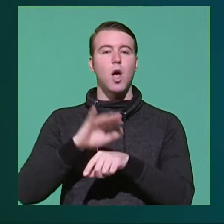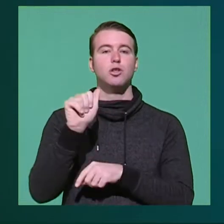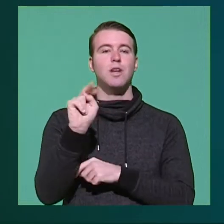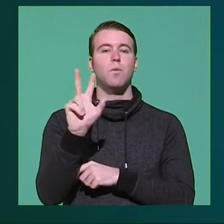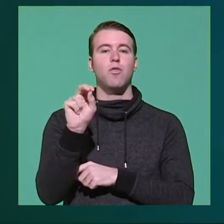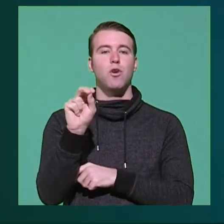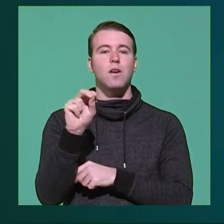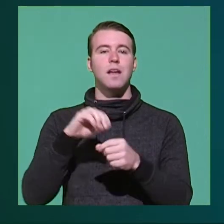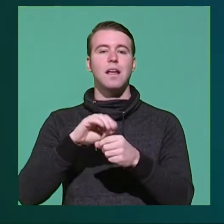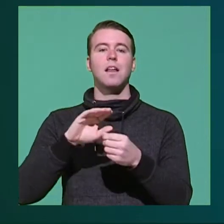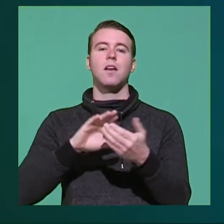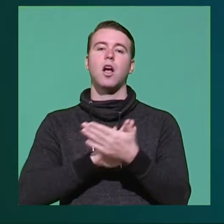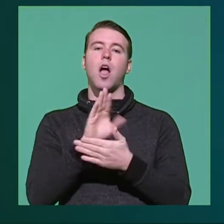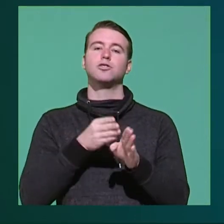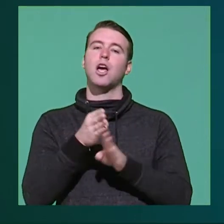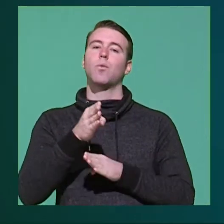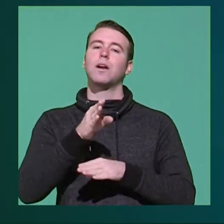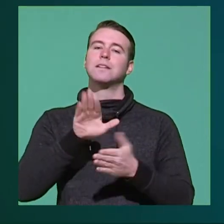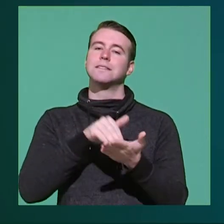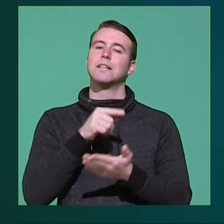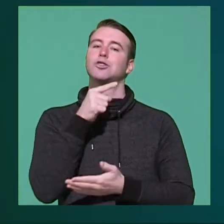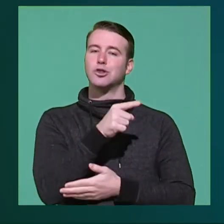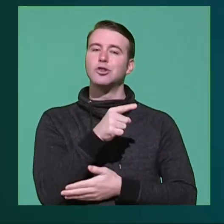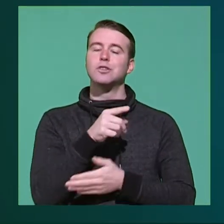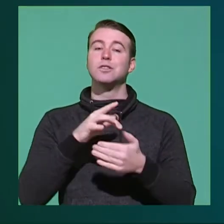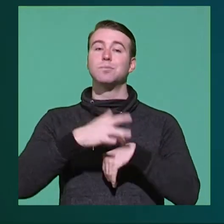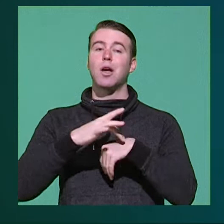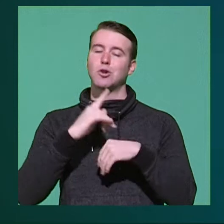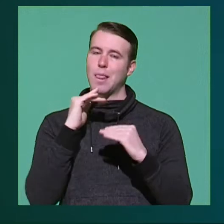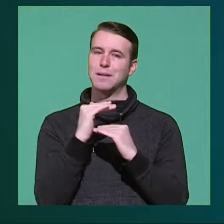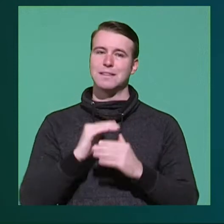30th in the College and Career Center. Spots are limited.